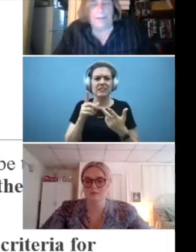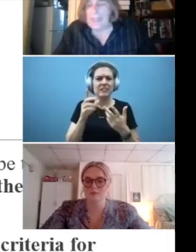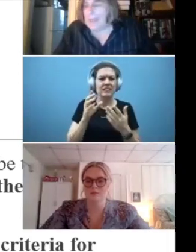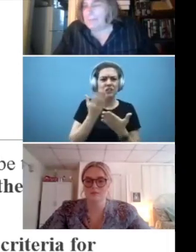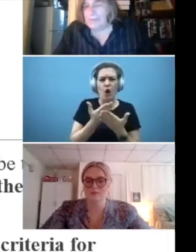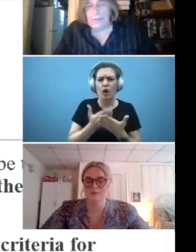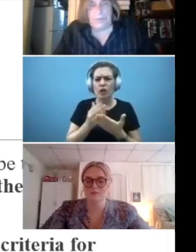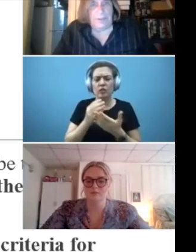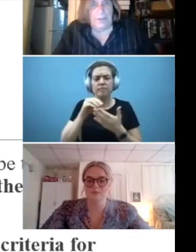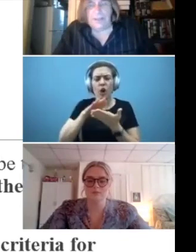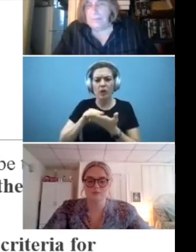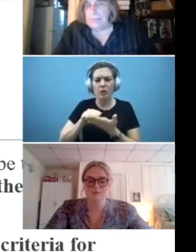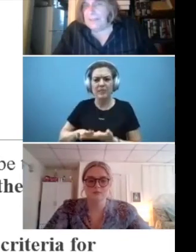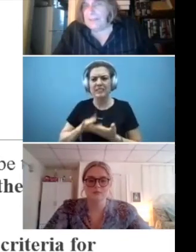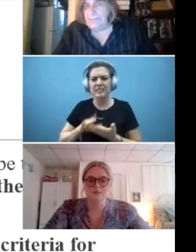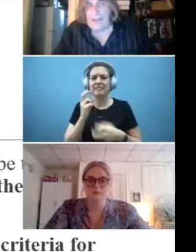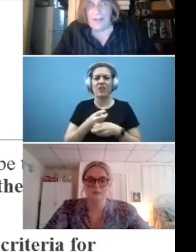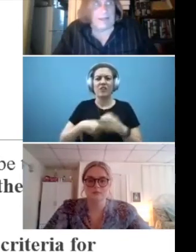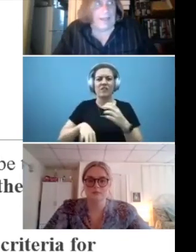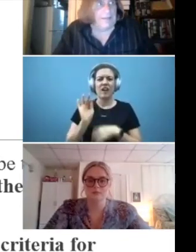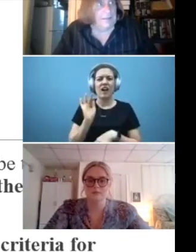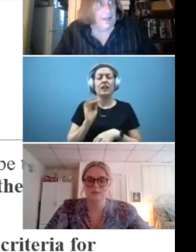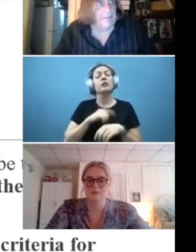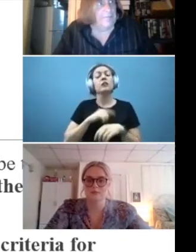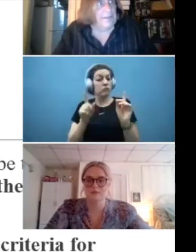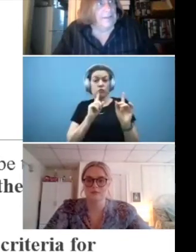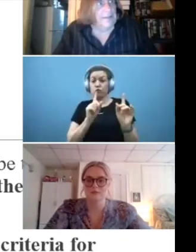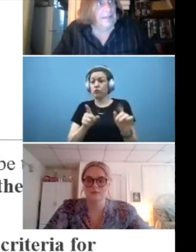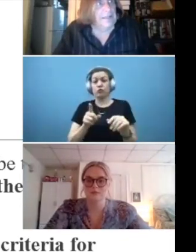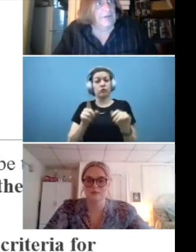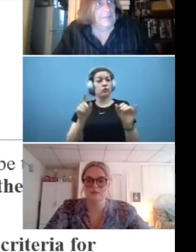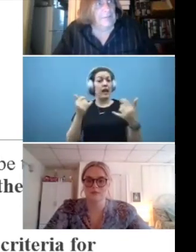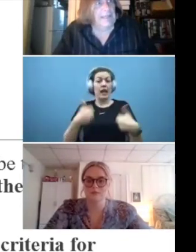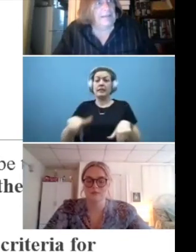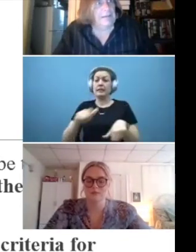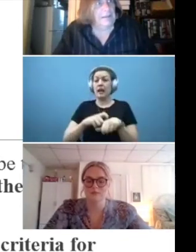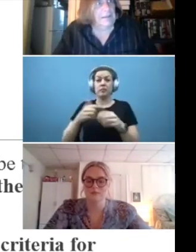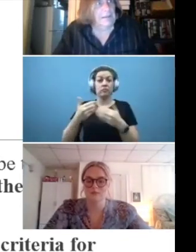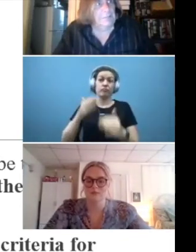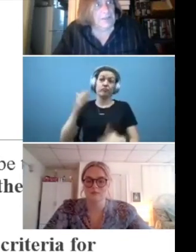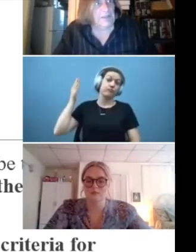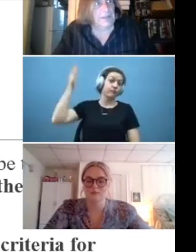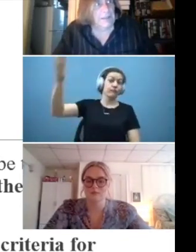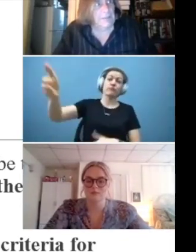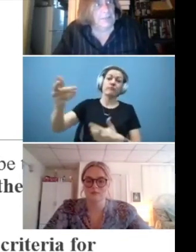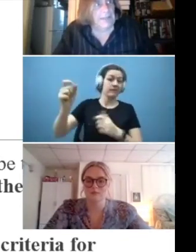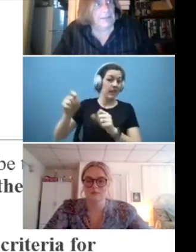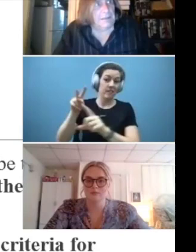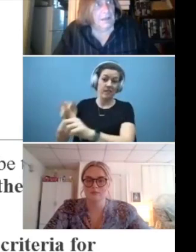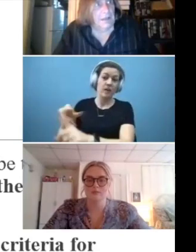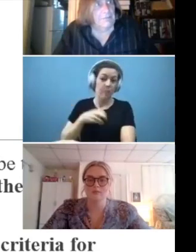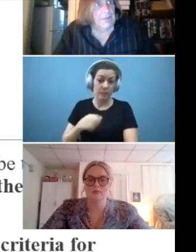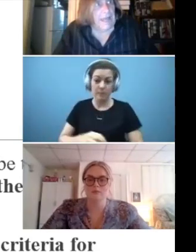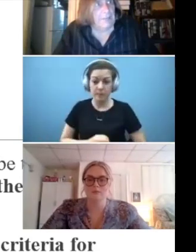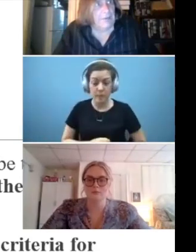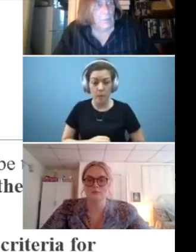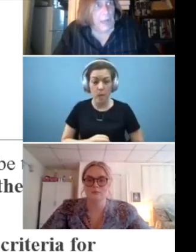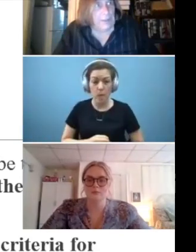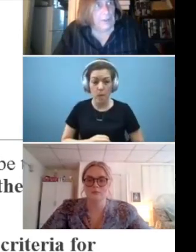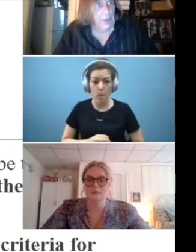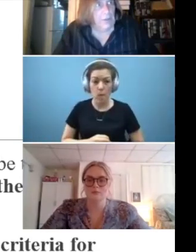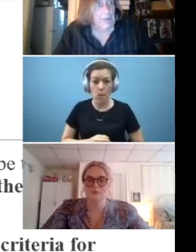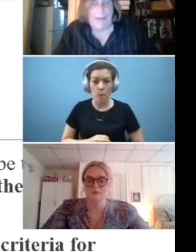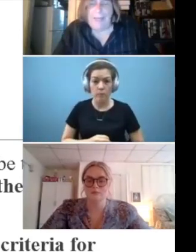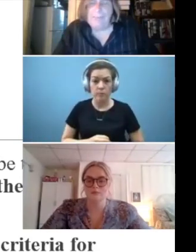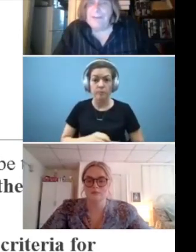but absolutely a complaint can filed at any time. If a complaint, particularly a complaint of that happened a